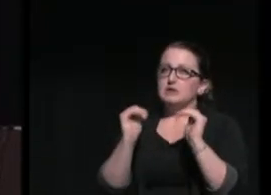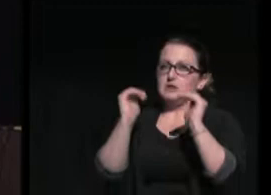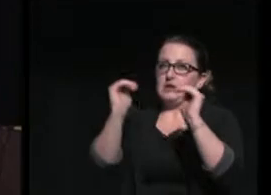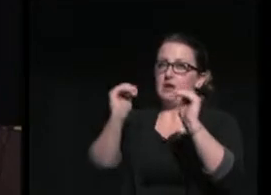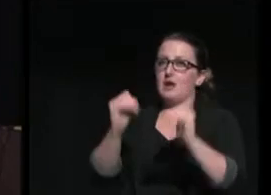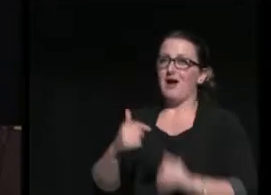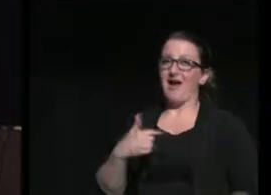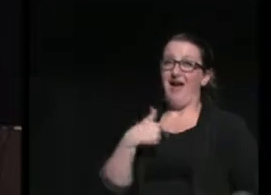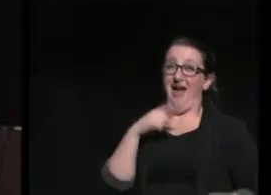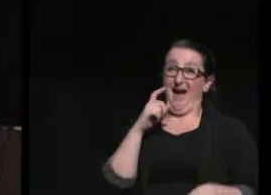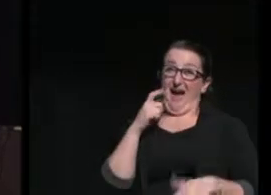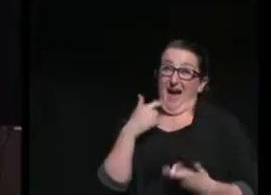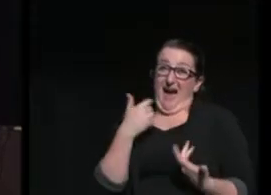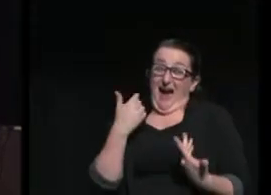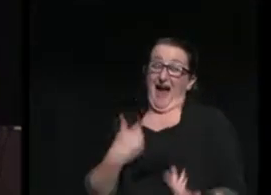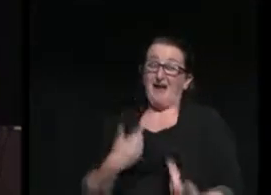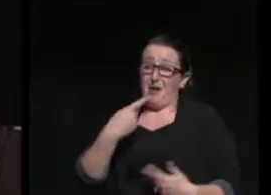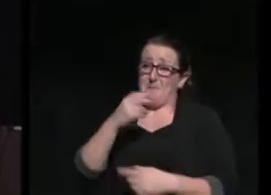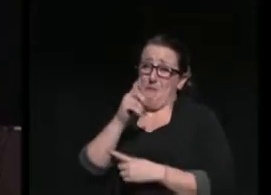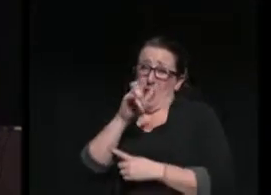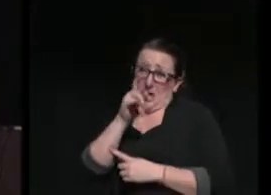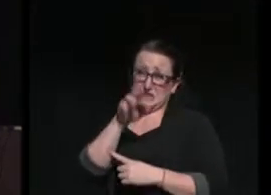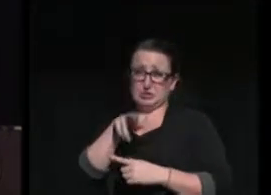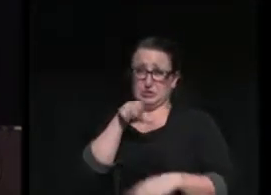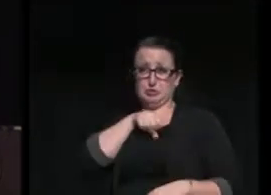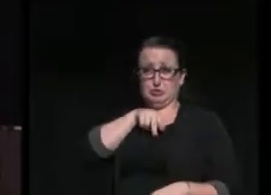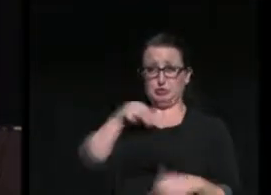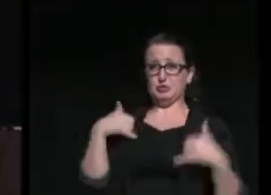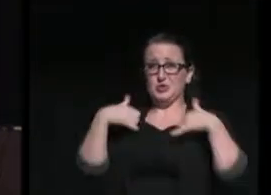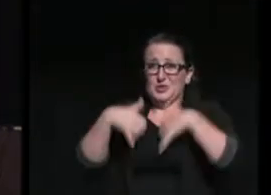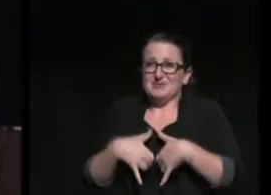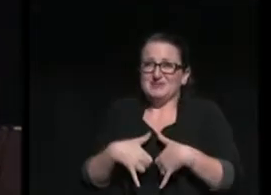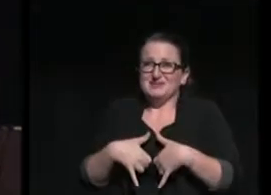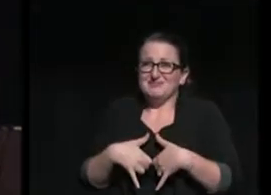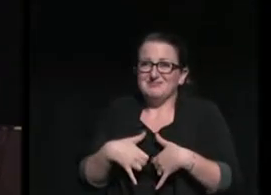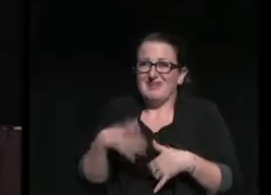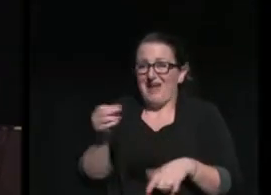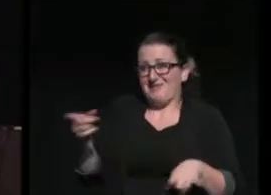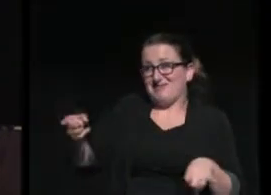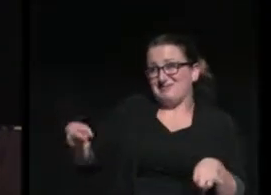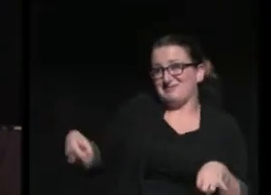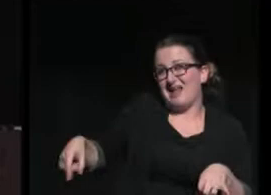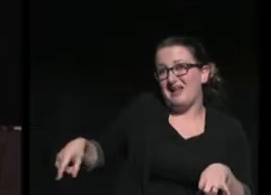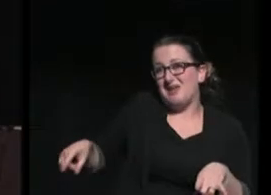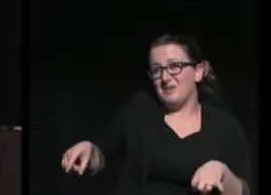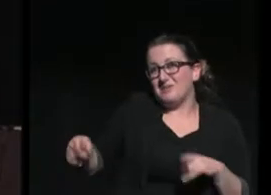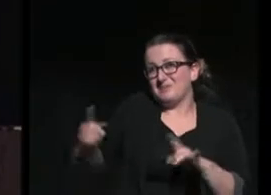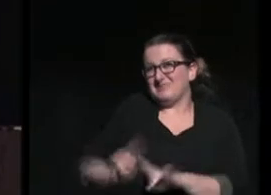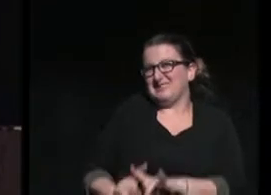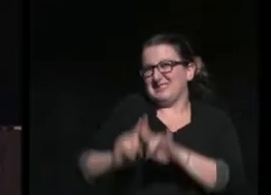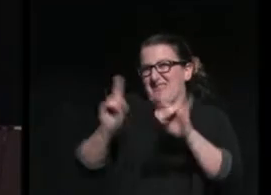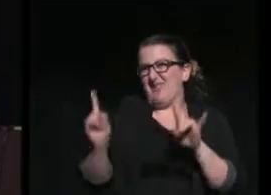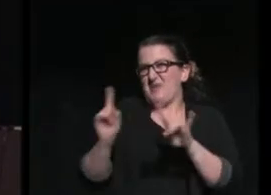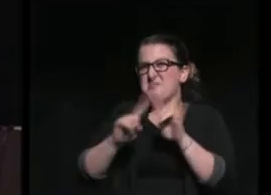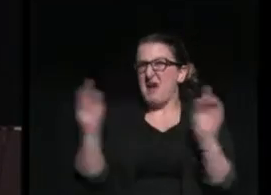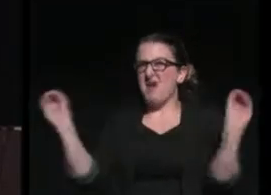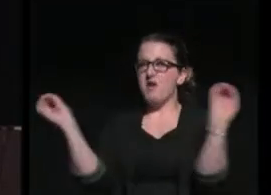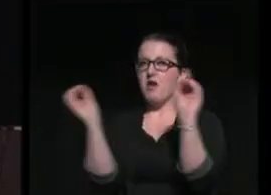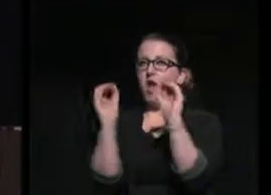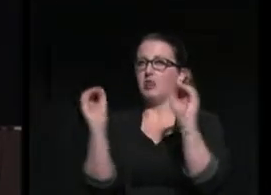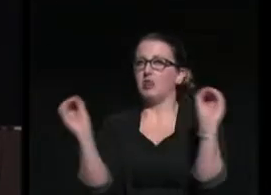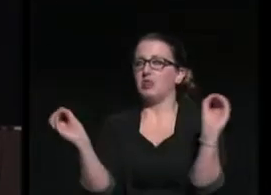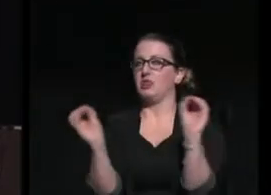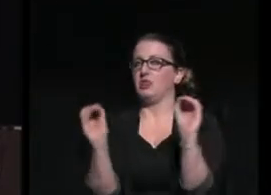suits and my Samsonite briefcase, an inauspicious beginning, to be sure. But nothing stokes